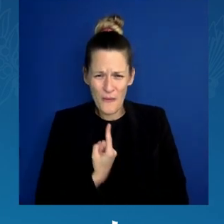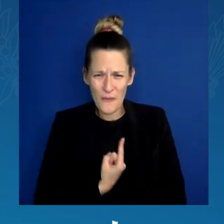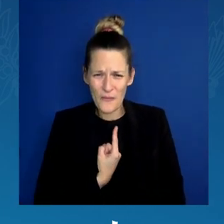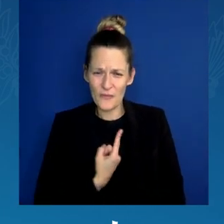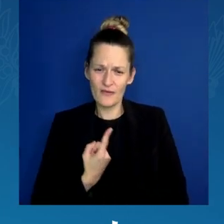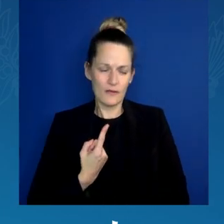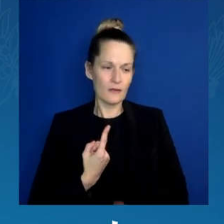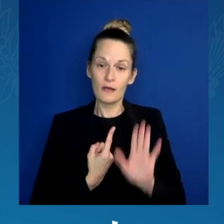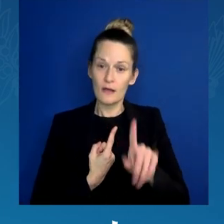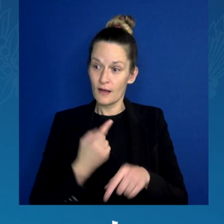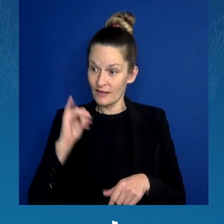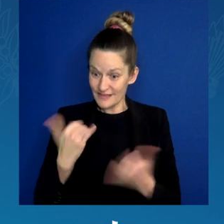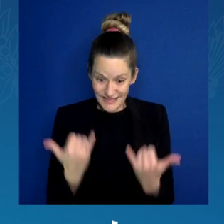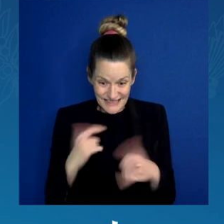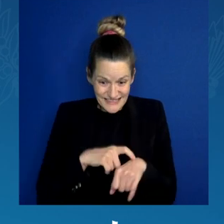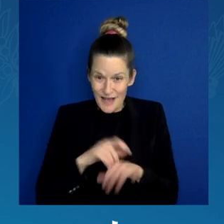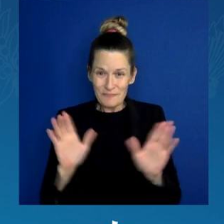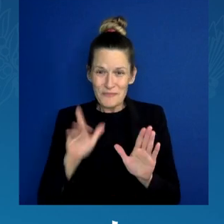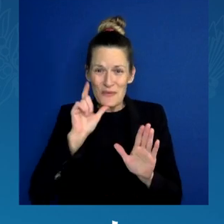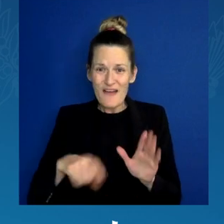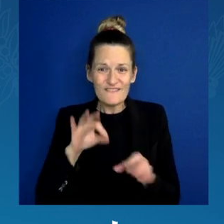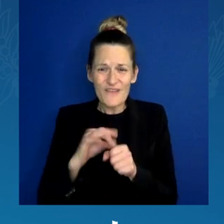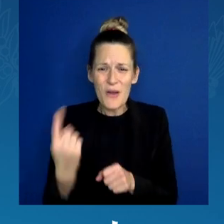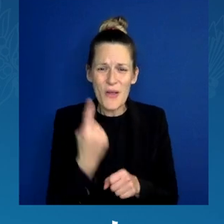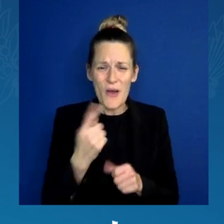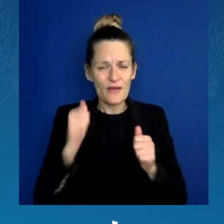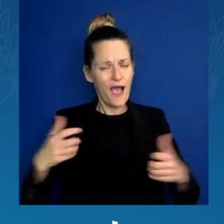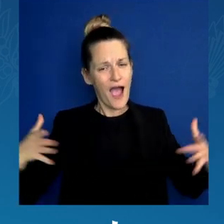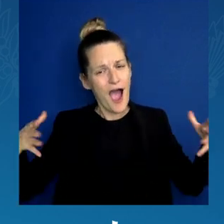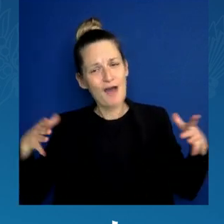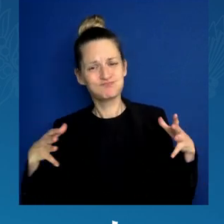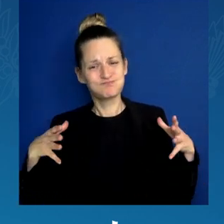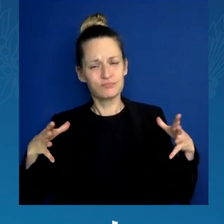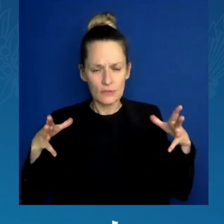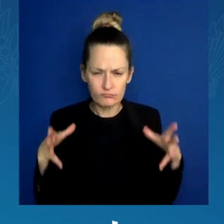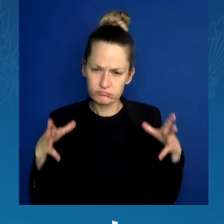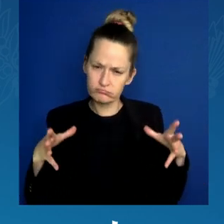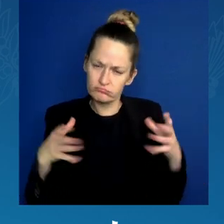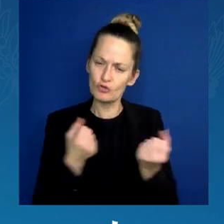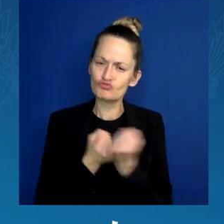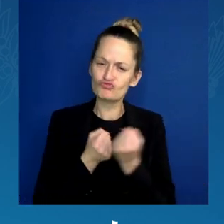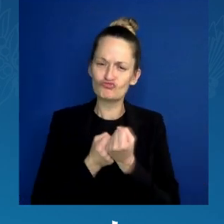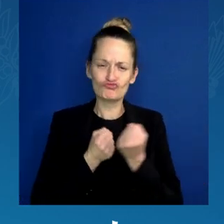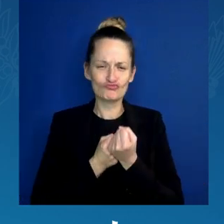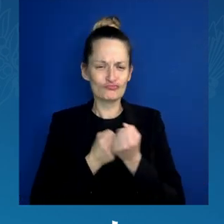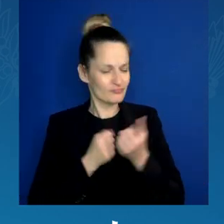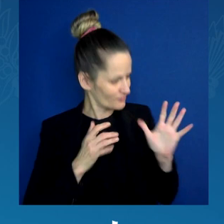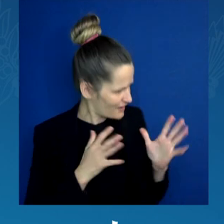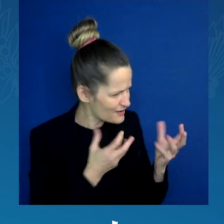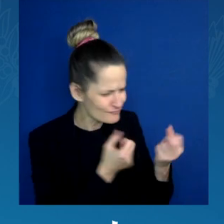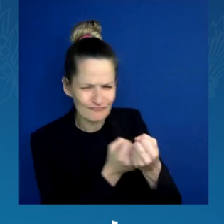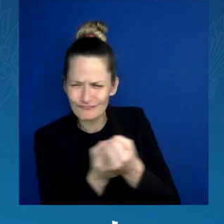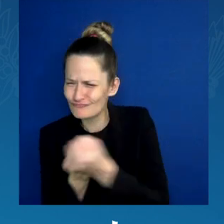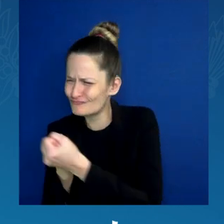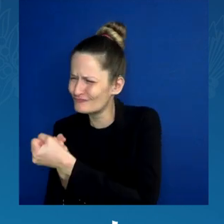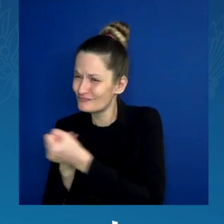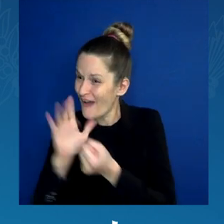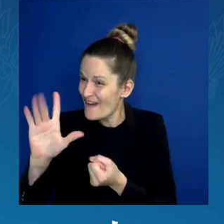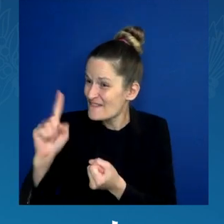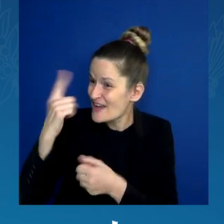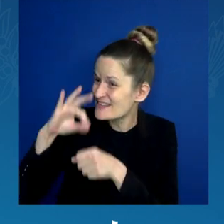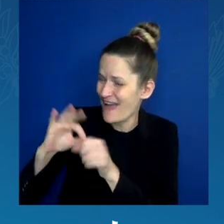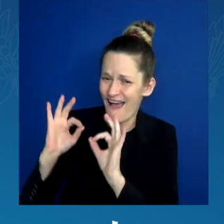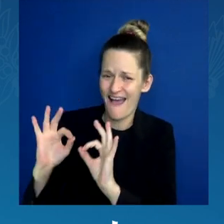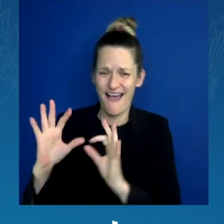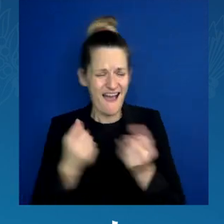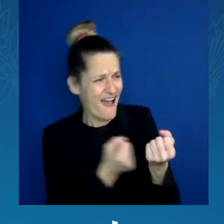but all eyes will be with you as you make that choice. And you don't have to be by yourself in there. If you have a note on